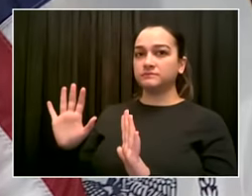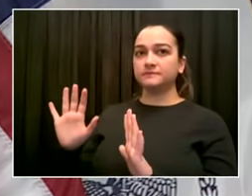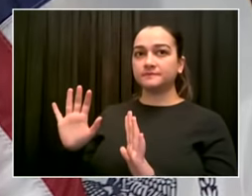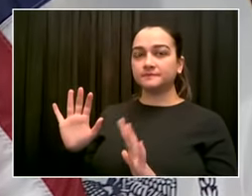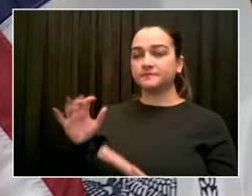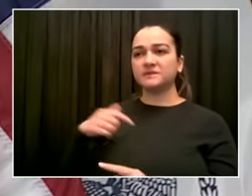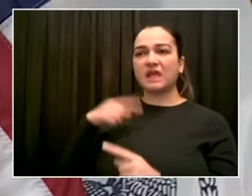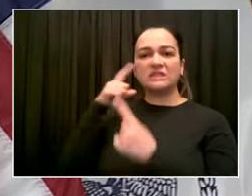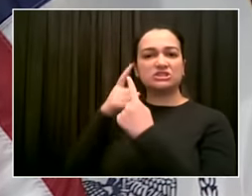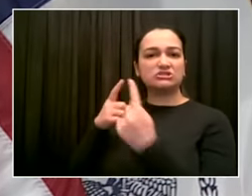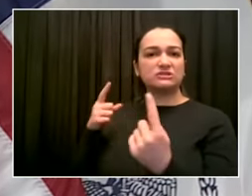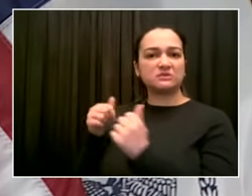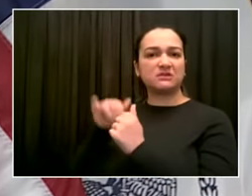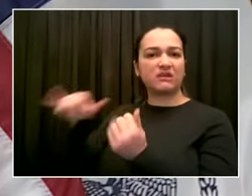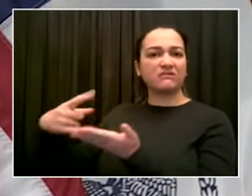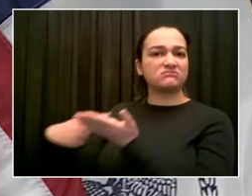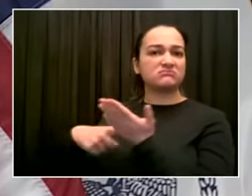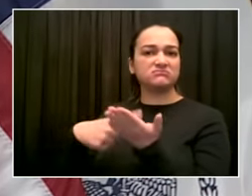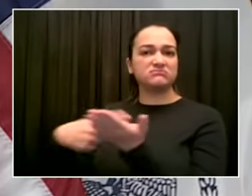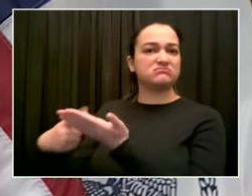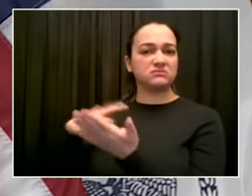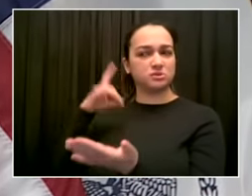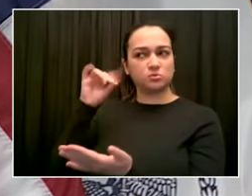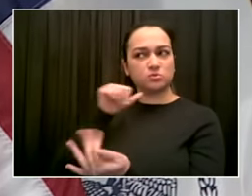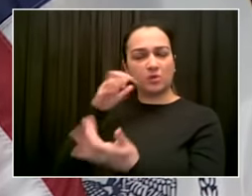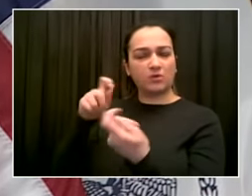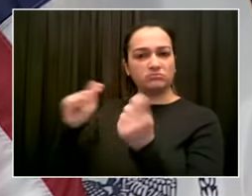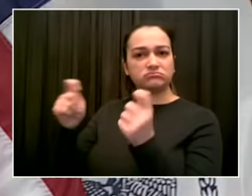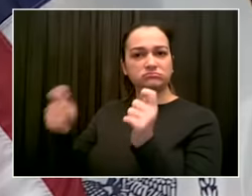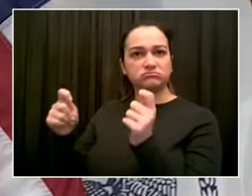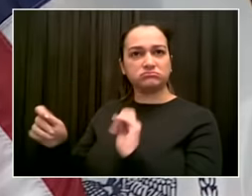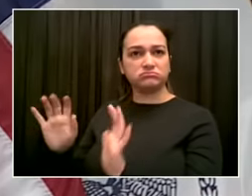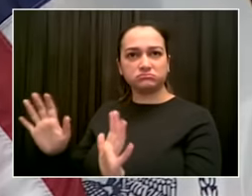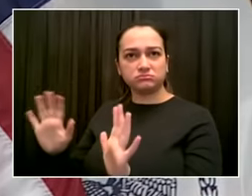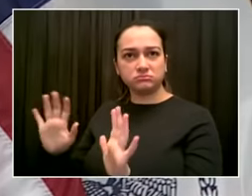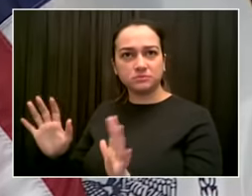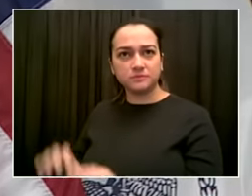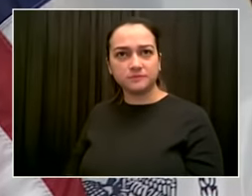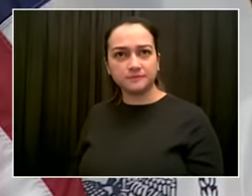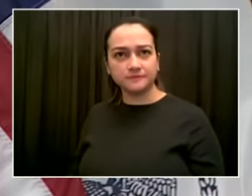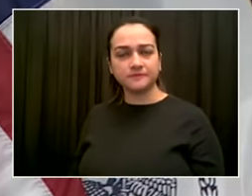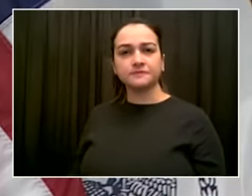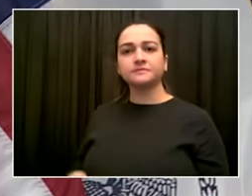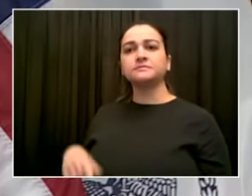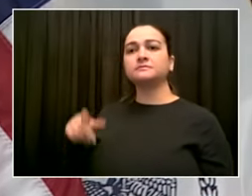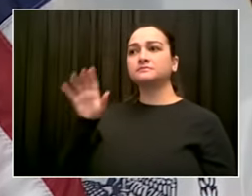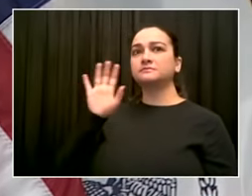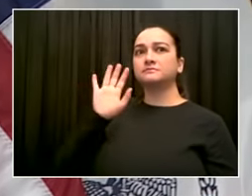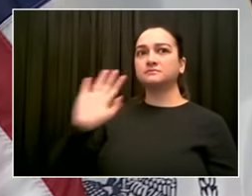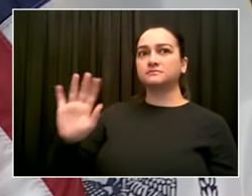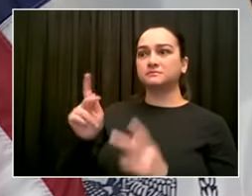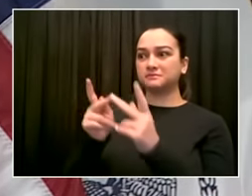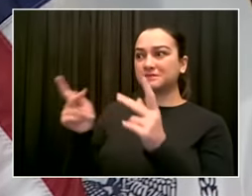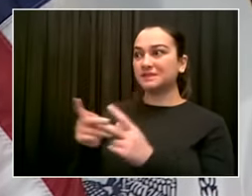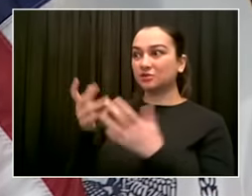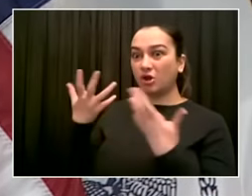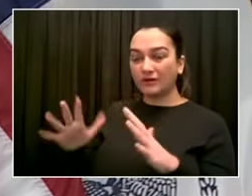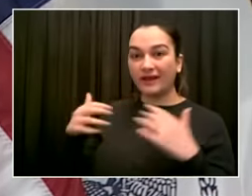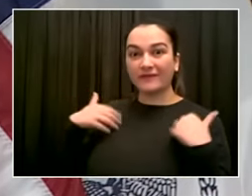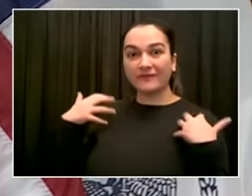It's absolutely unacceptable. I have spent time in the Rockways working on this issue, going back to when I was public advocate.